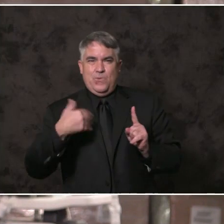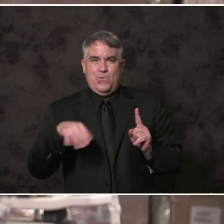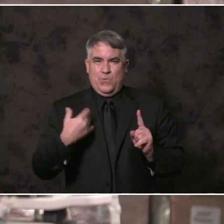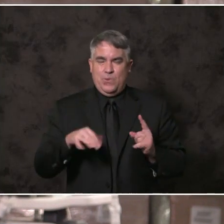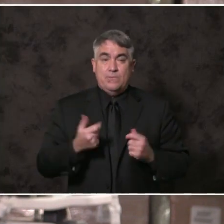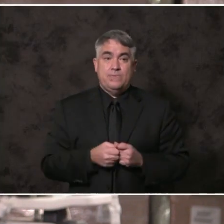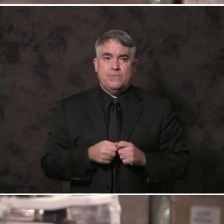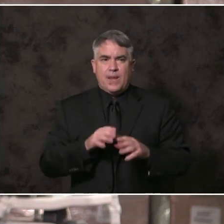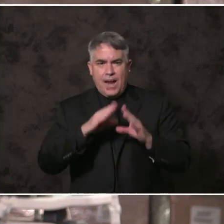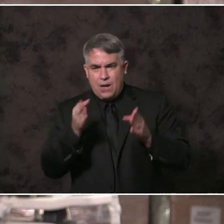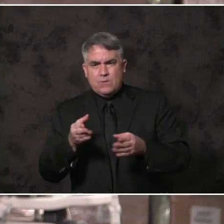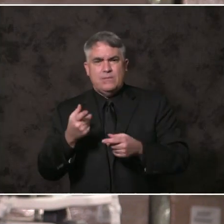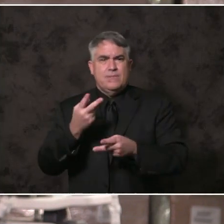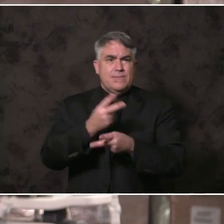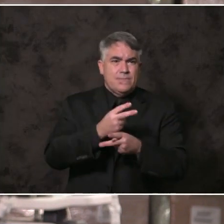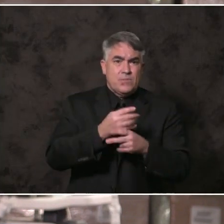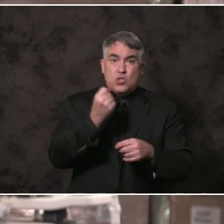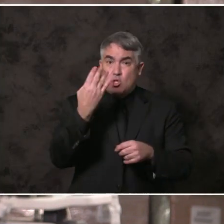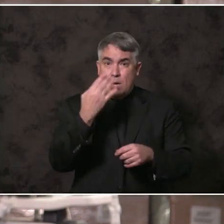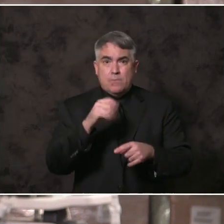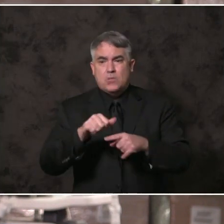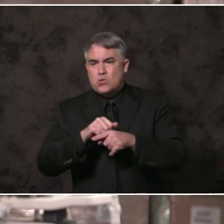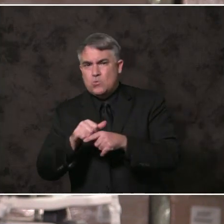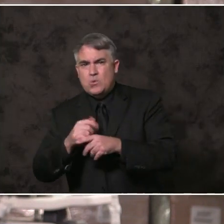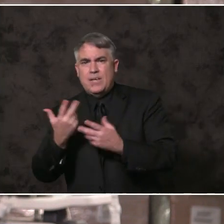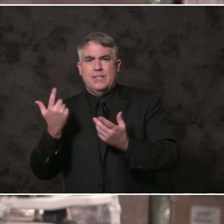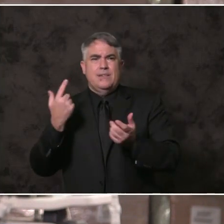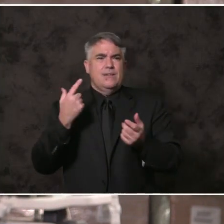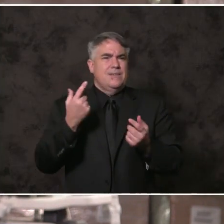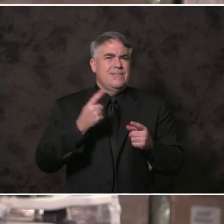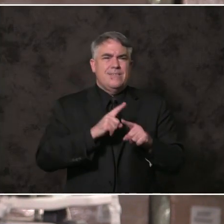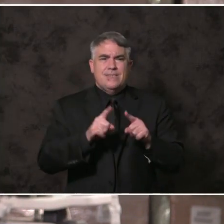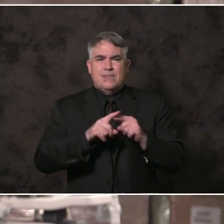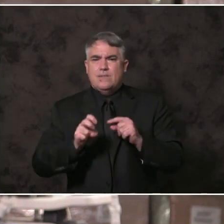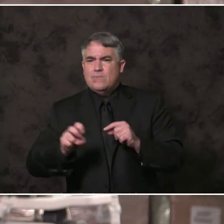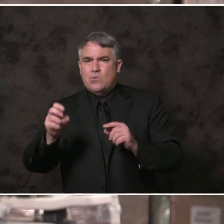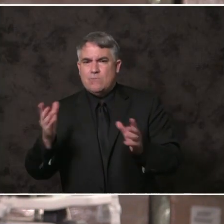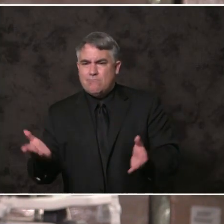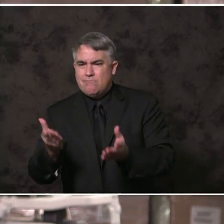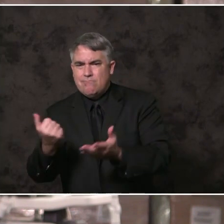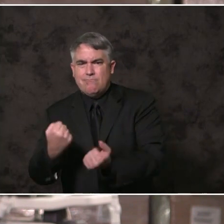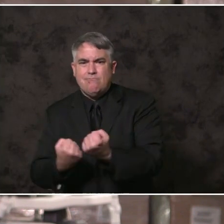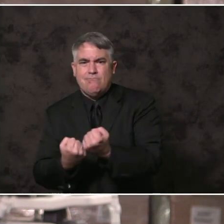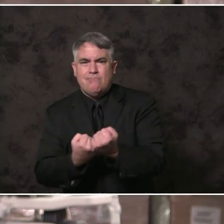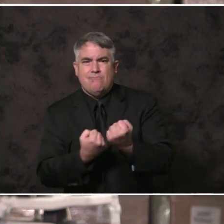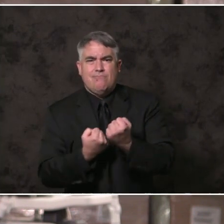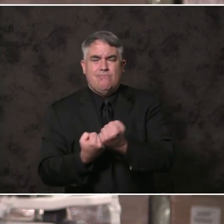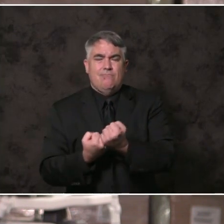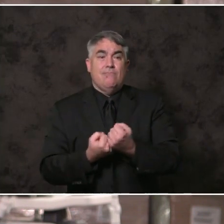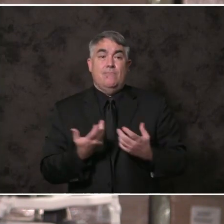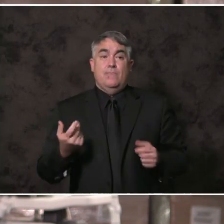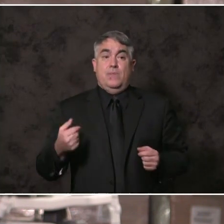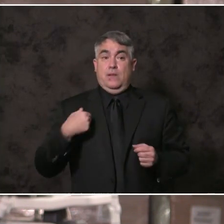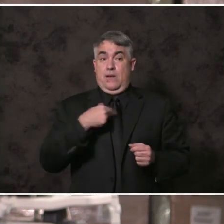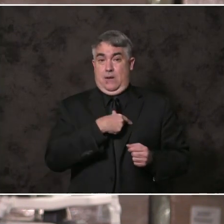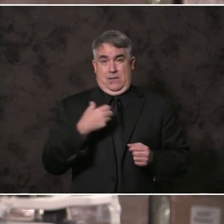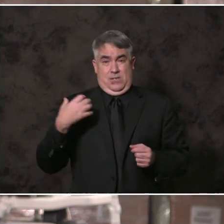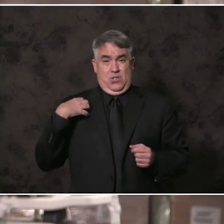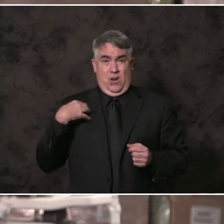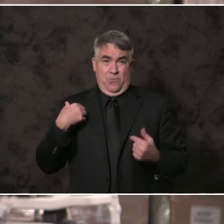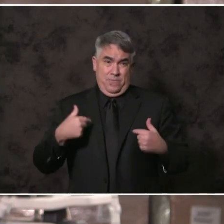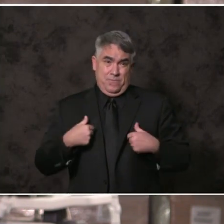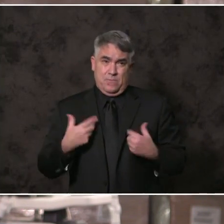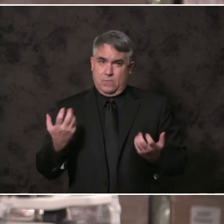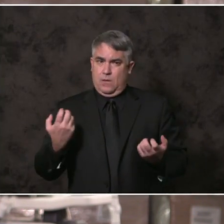training, and a path to a better future. In my post as chair of the Child and Family Strengthening Council